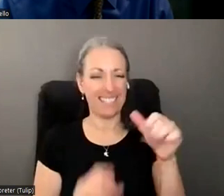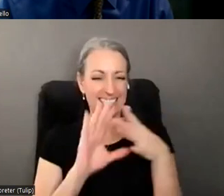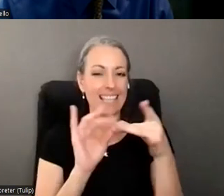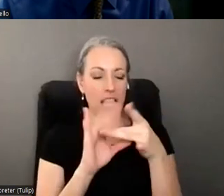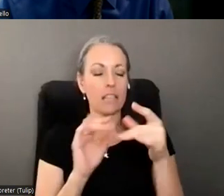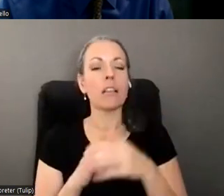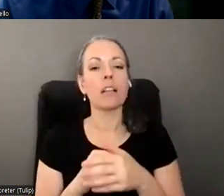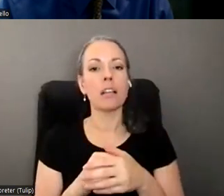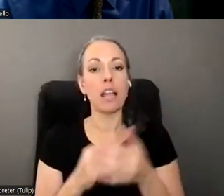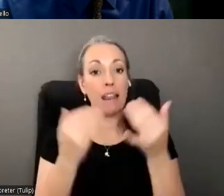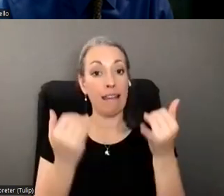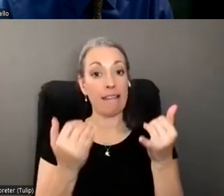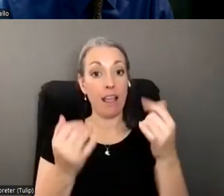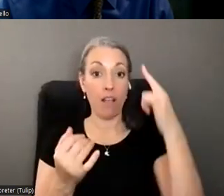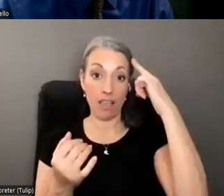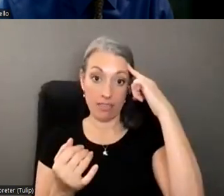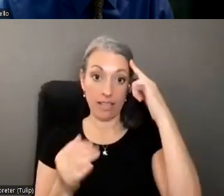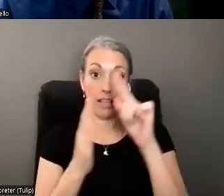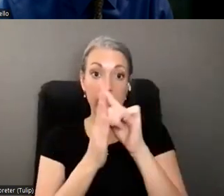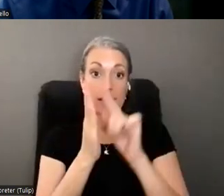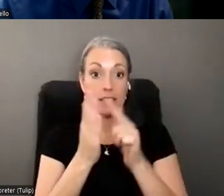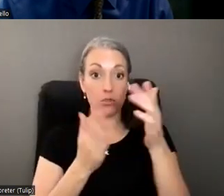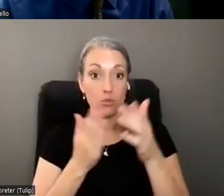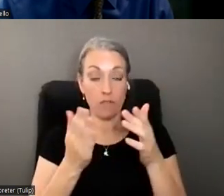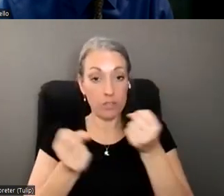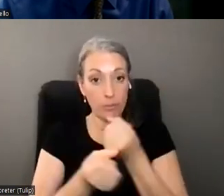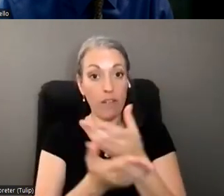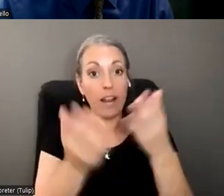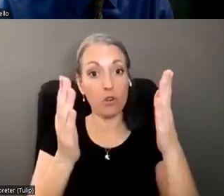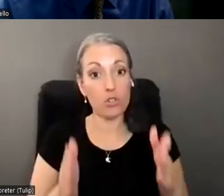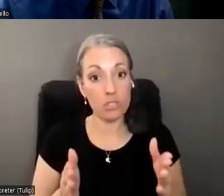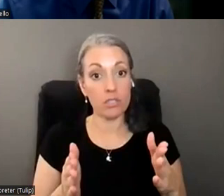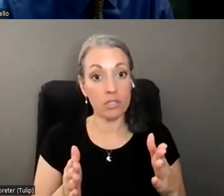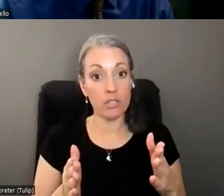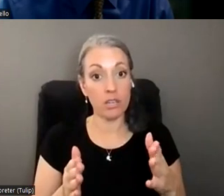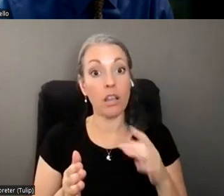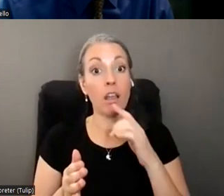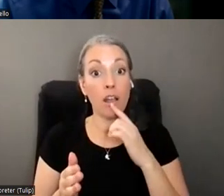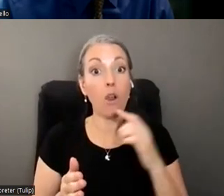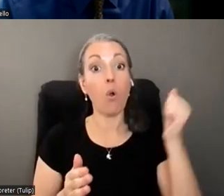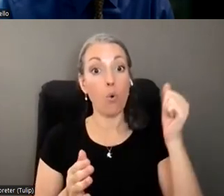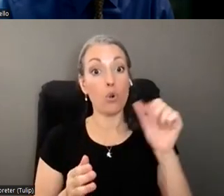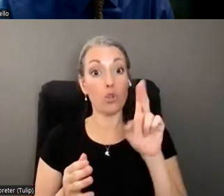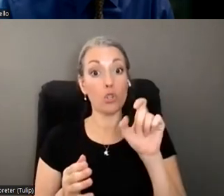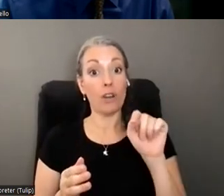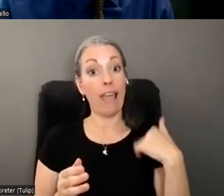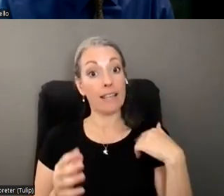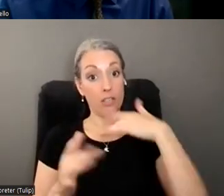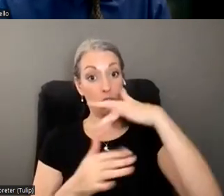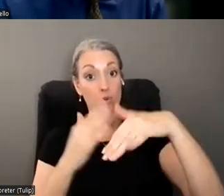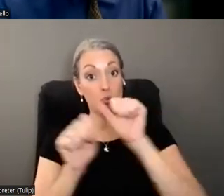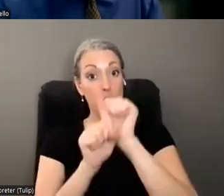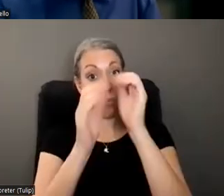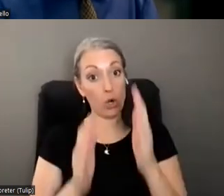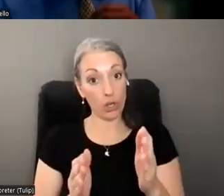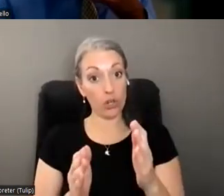now, I think as legal services providers, um, our elder law unit, for example, has a social worker and, uh, many